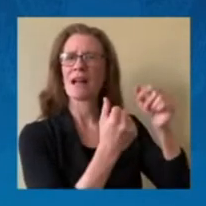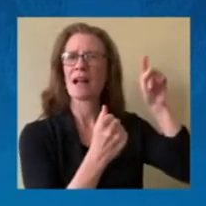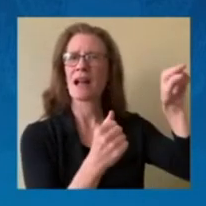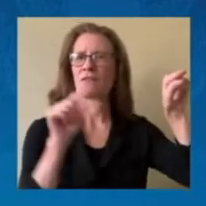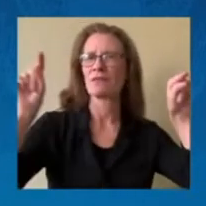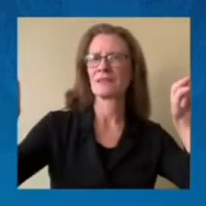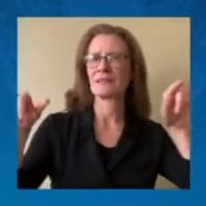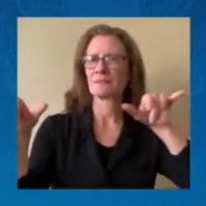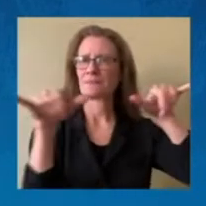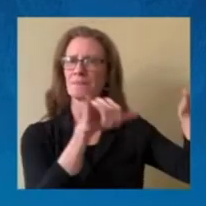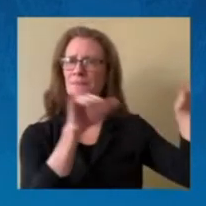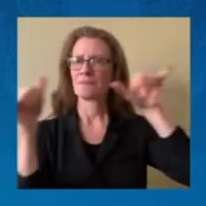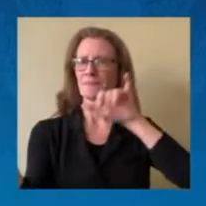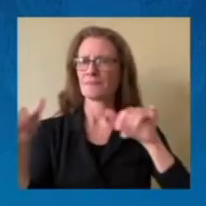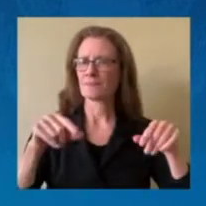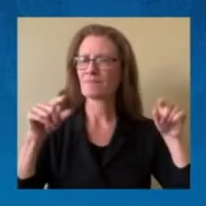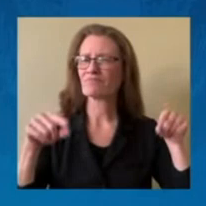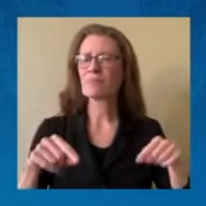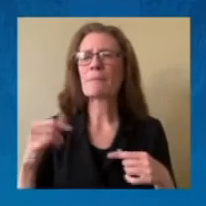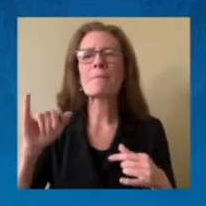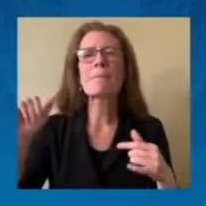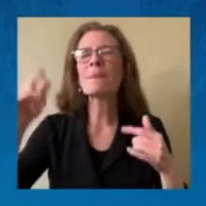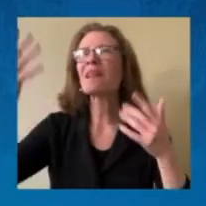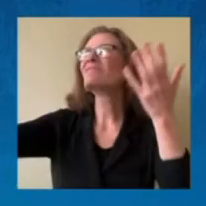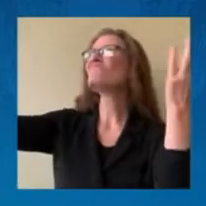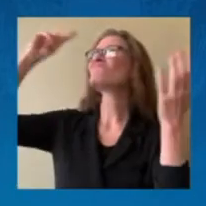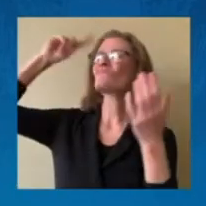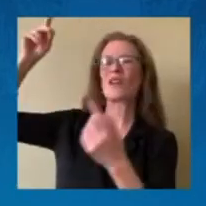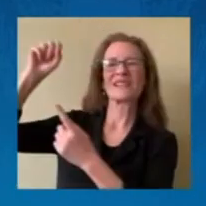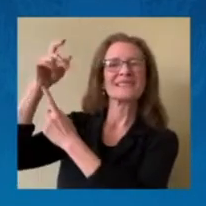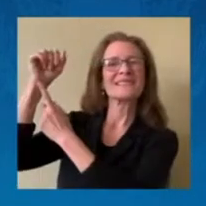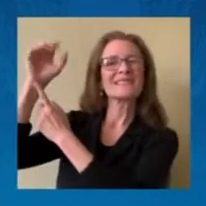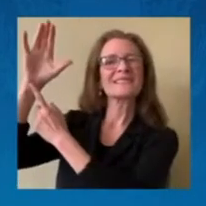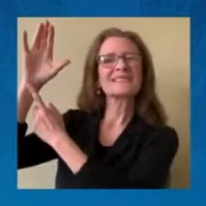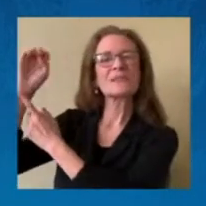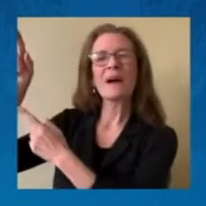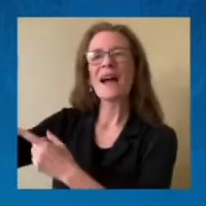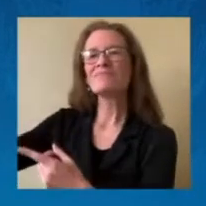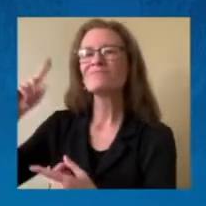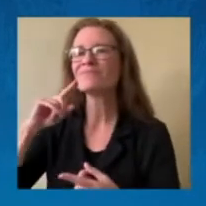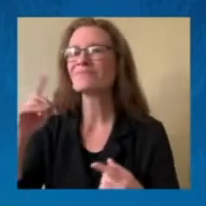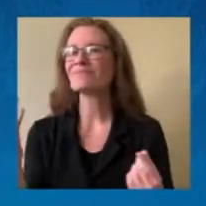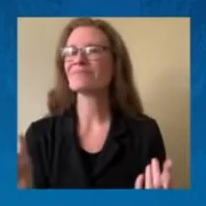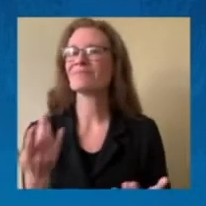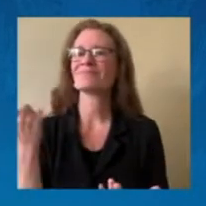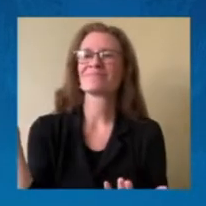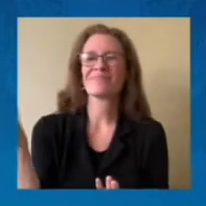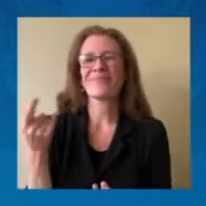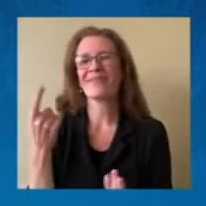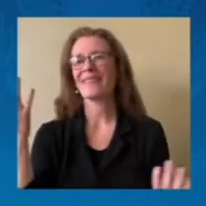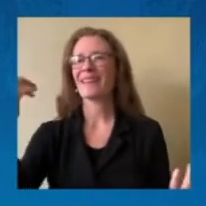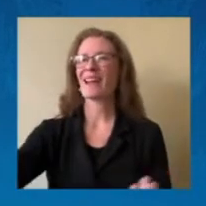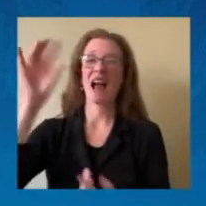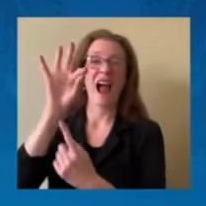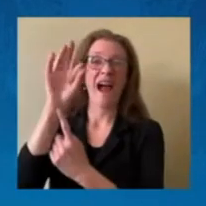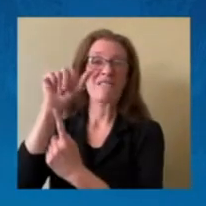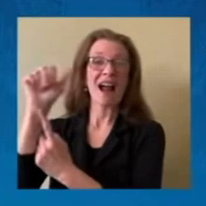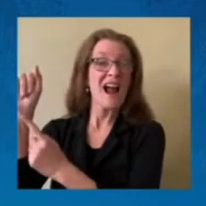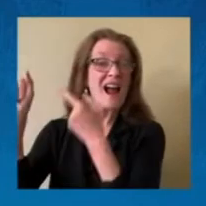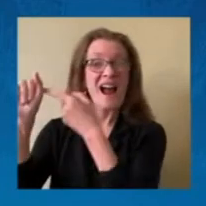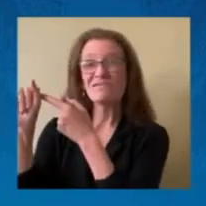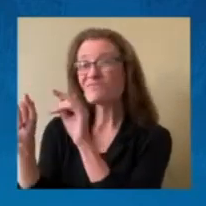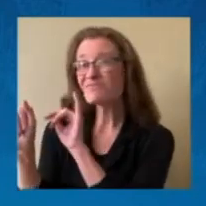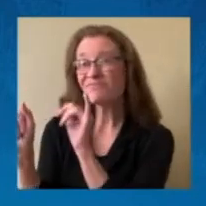the coordination. You may think of it like historically how you think of the FAA and the regulation of